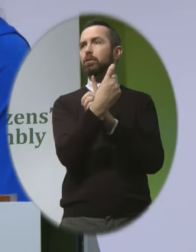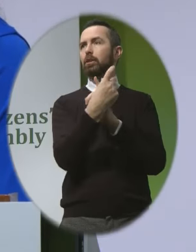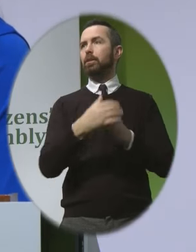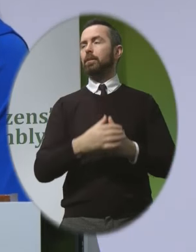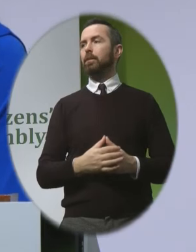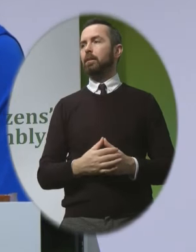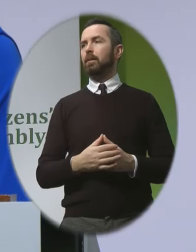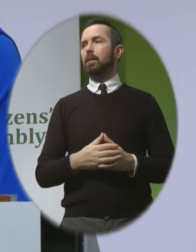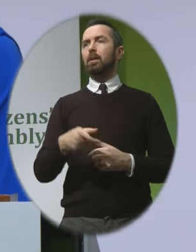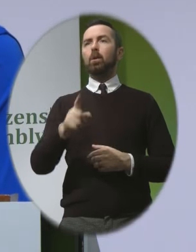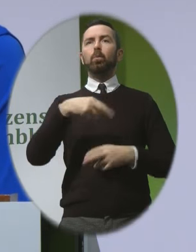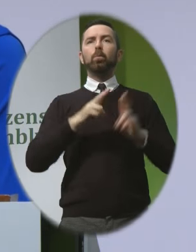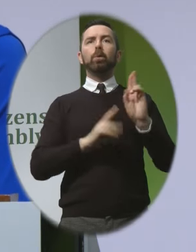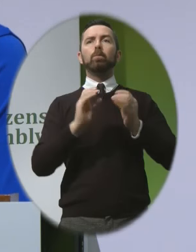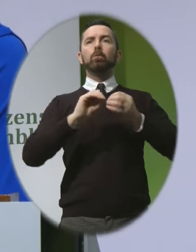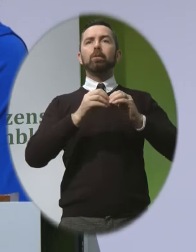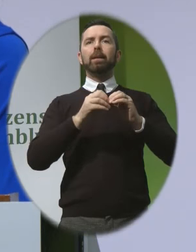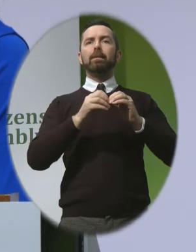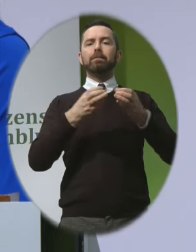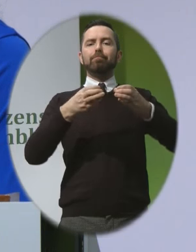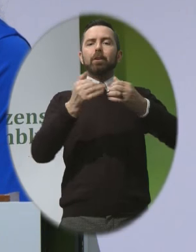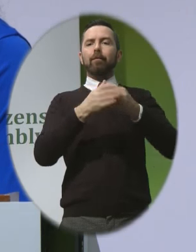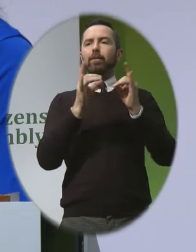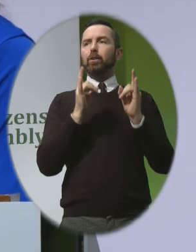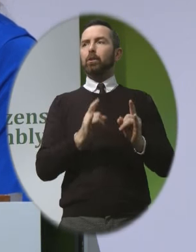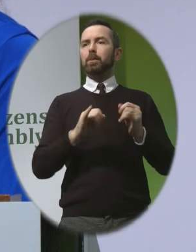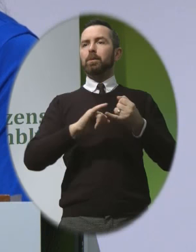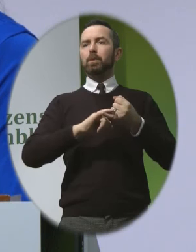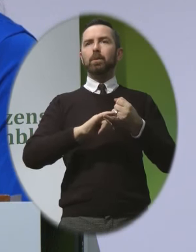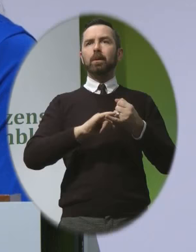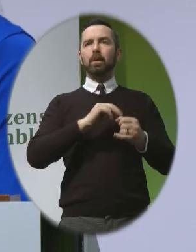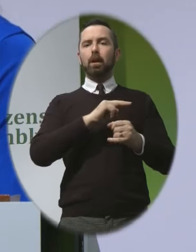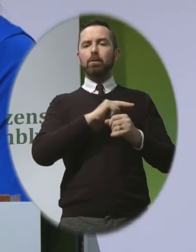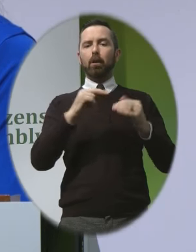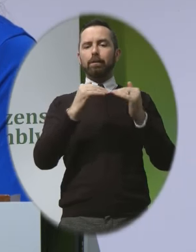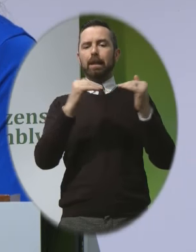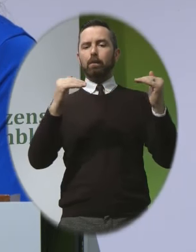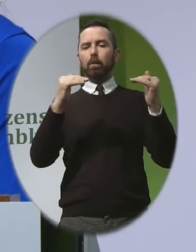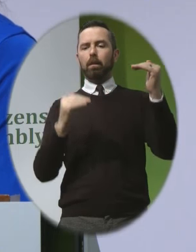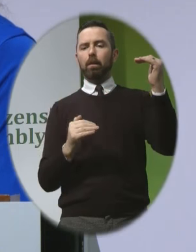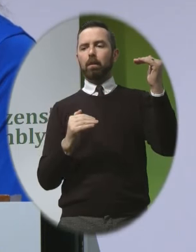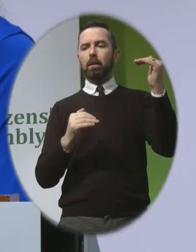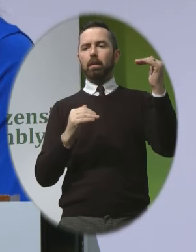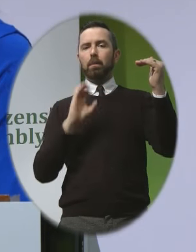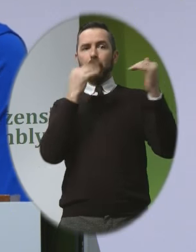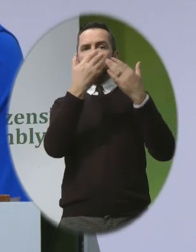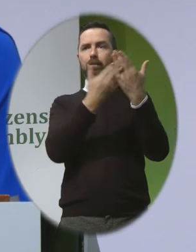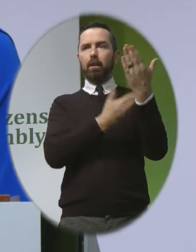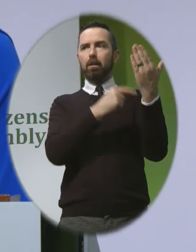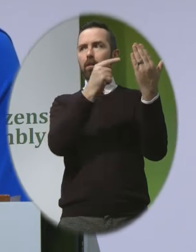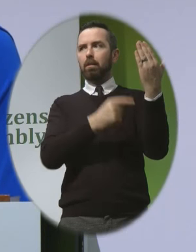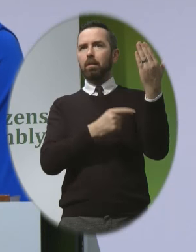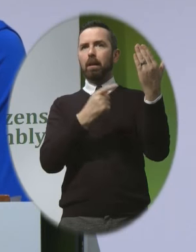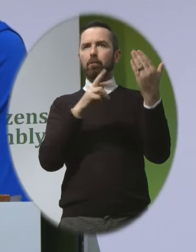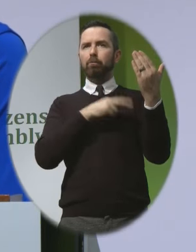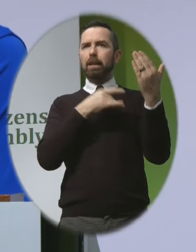we would be creating a class of human beings who are less equal before the law than others and that would be a huge step